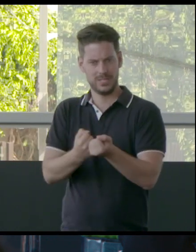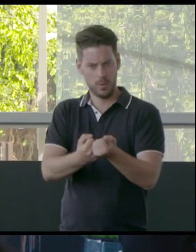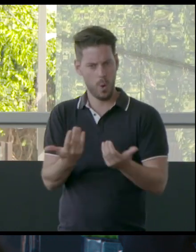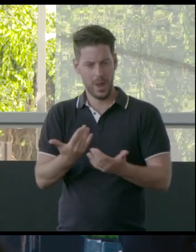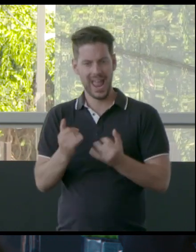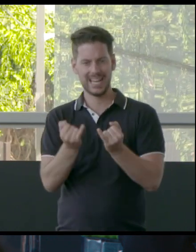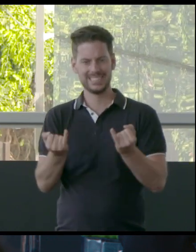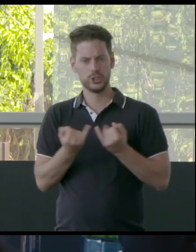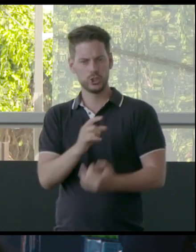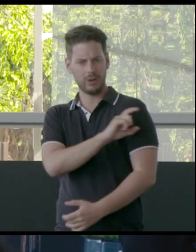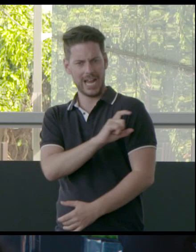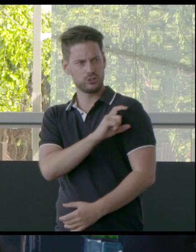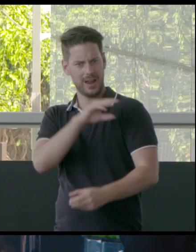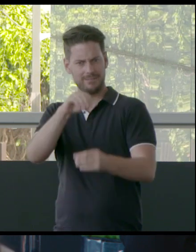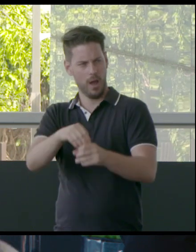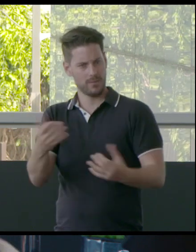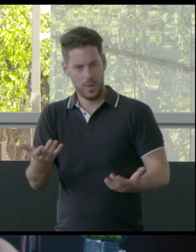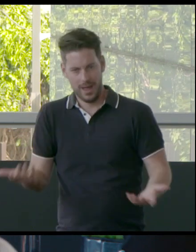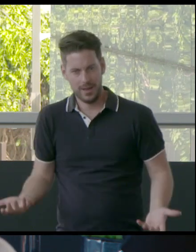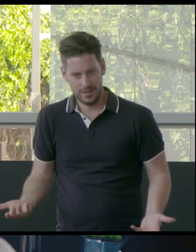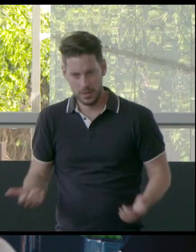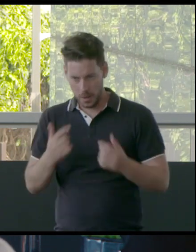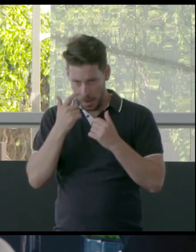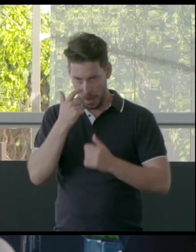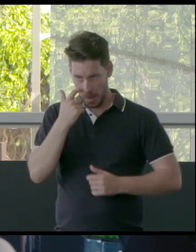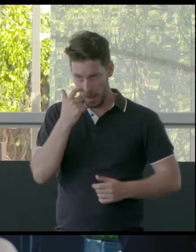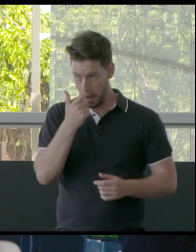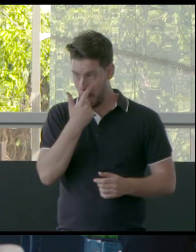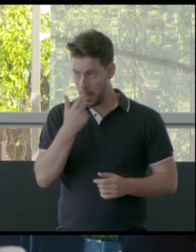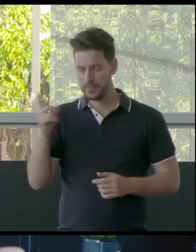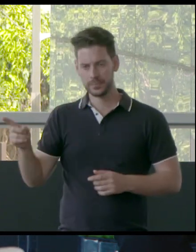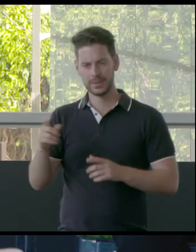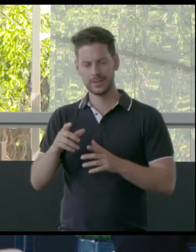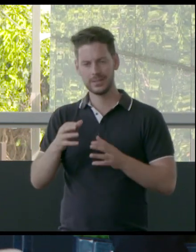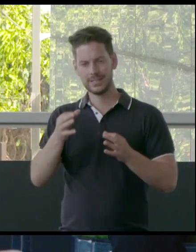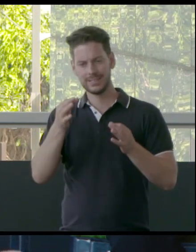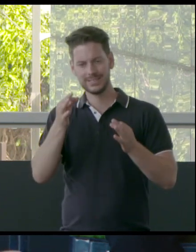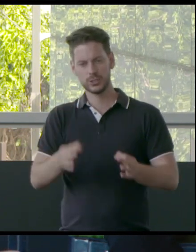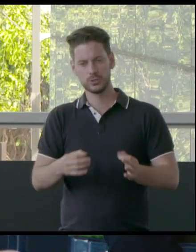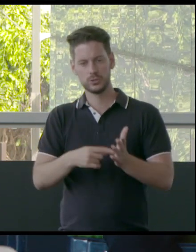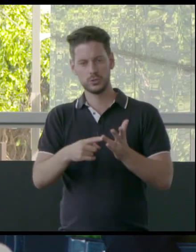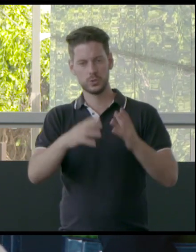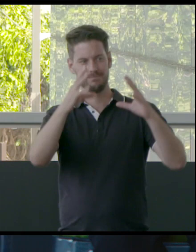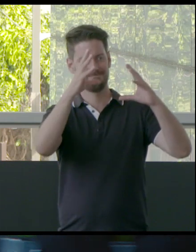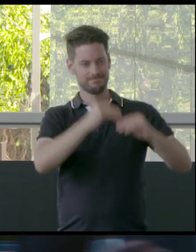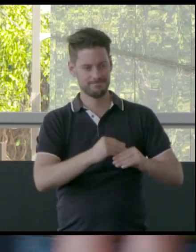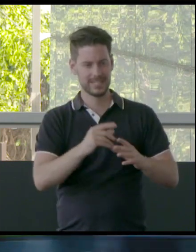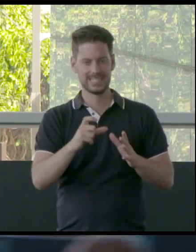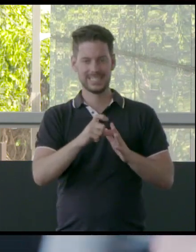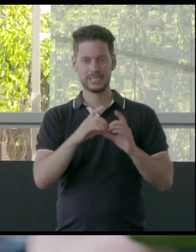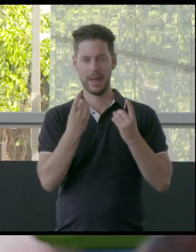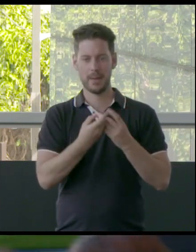rangers to work together? You're talking about the decision to collapse the Department of Arts,